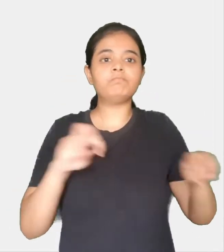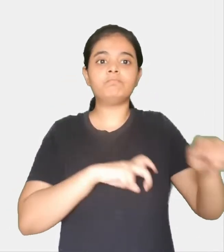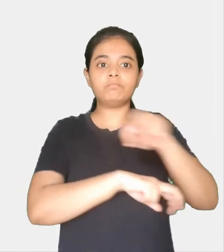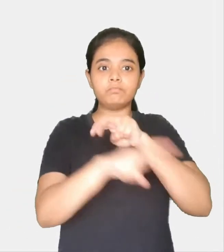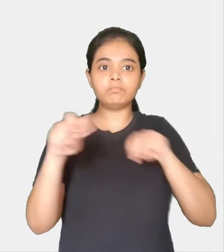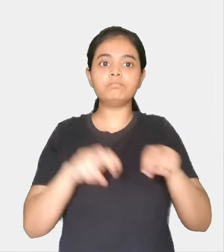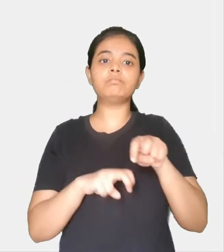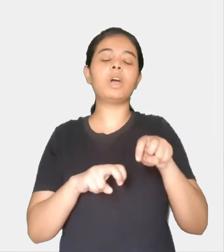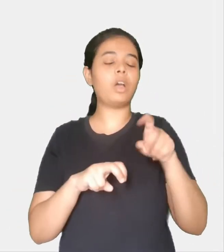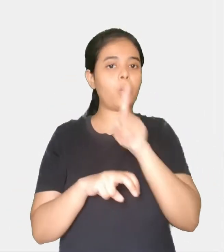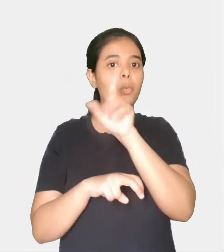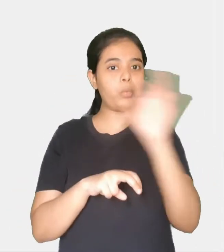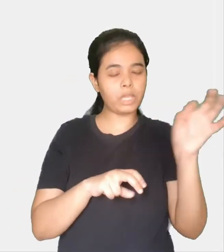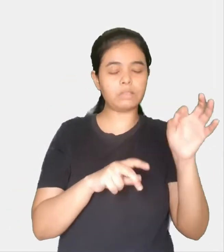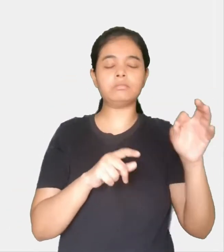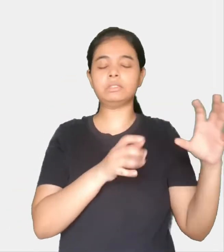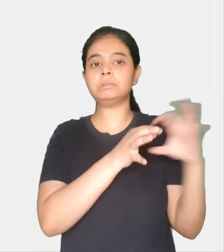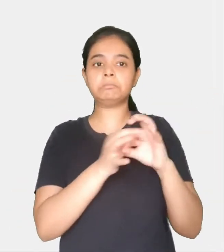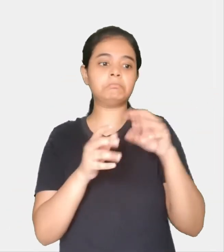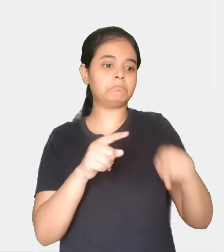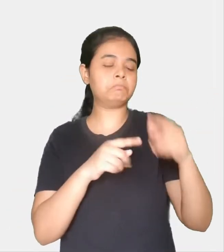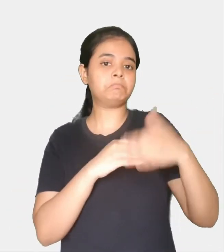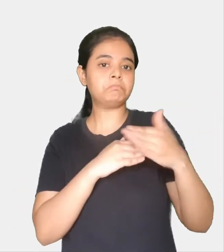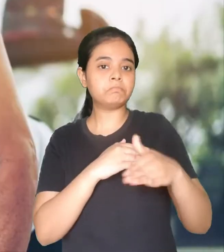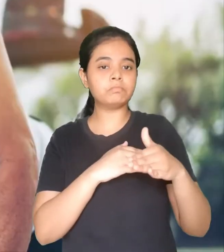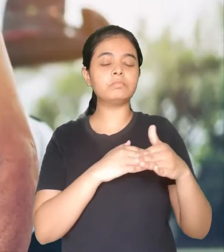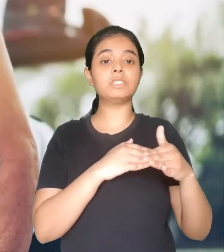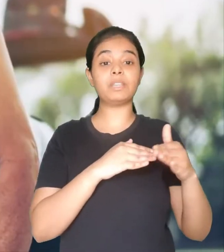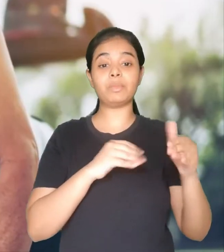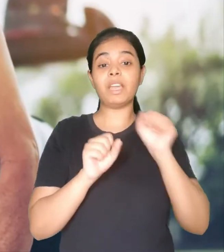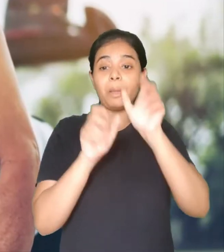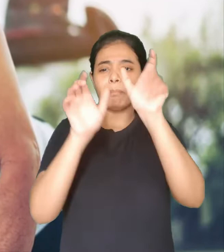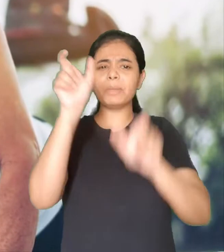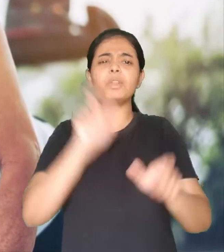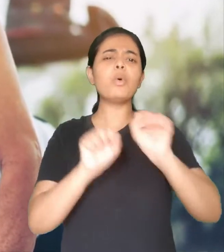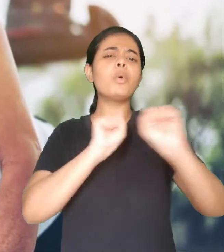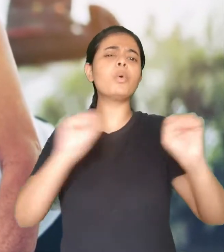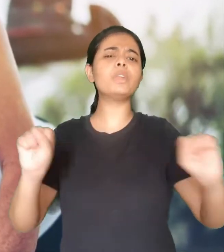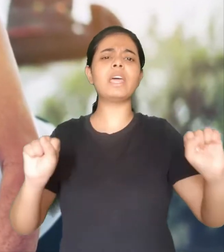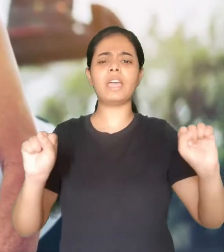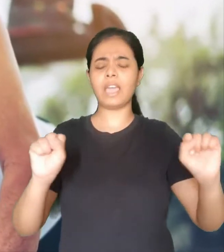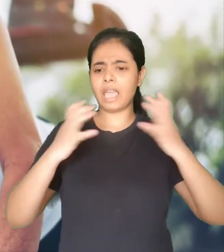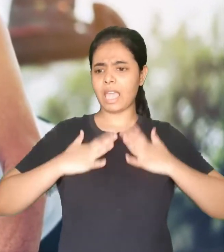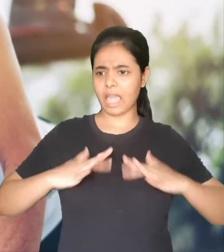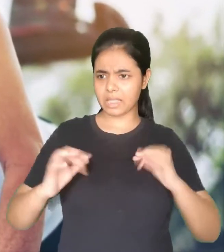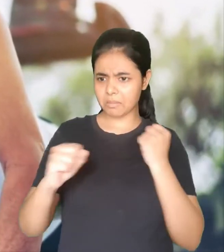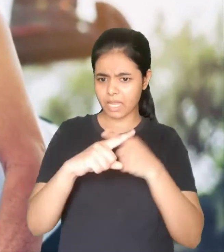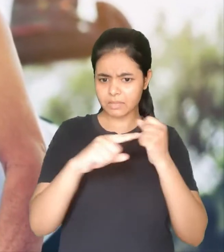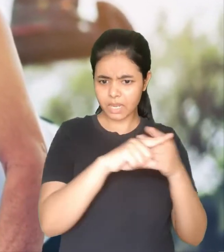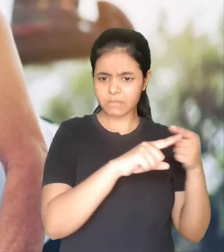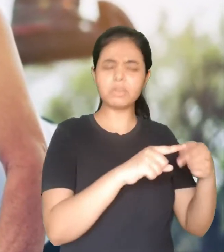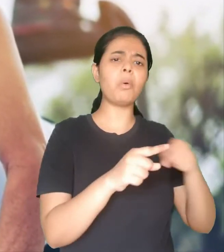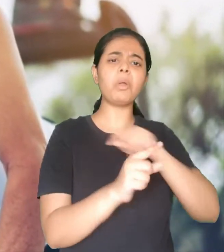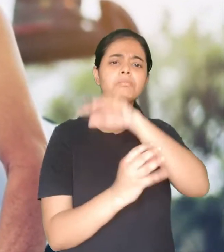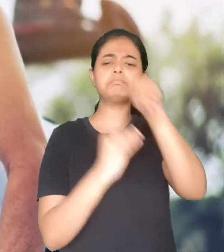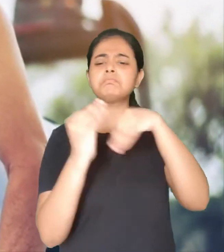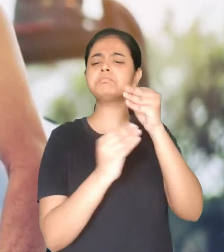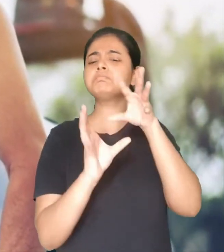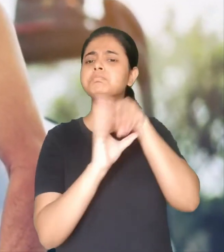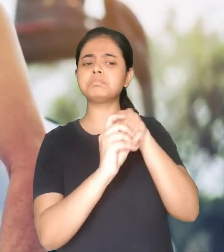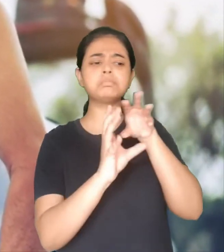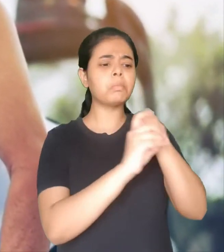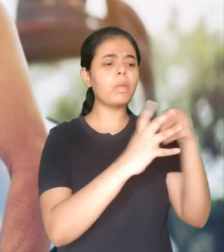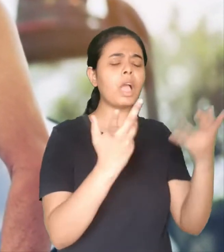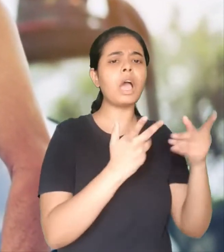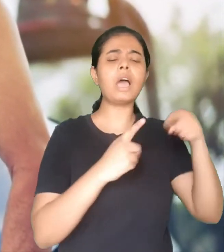aerobic physical activity throughout the week. Depending on health parameters, they can follow an equivalent